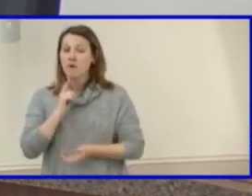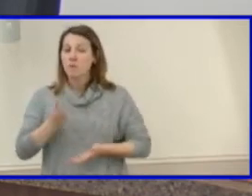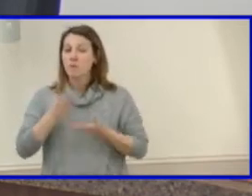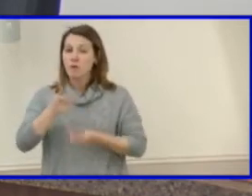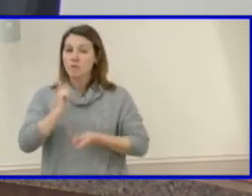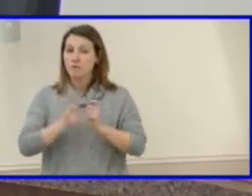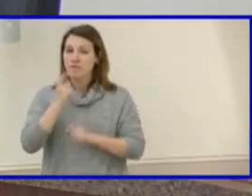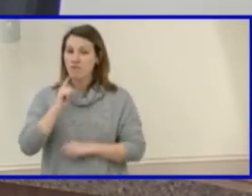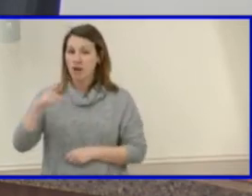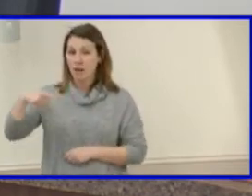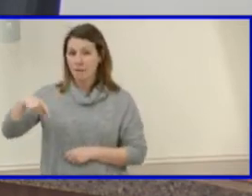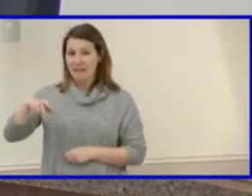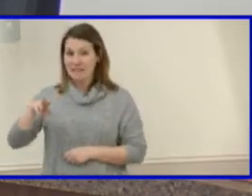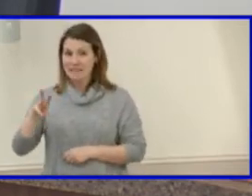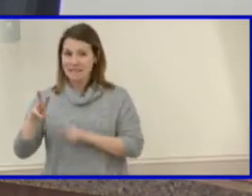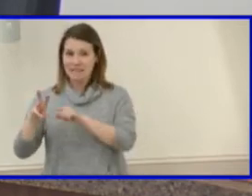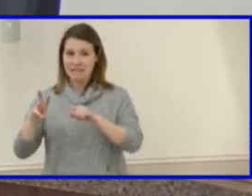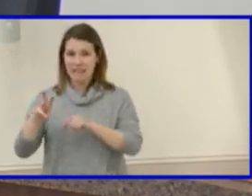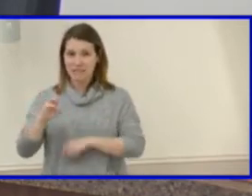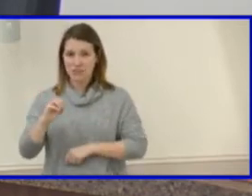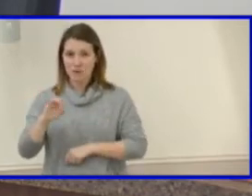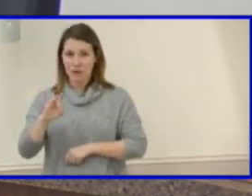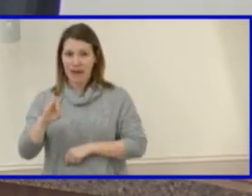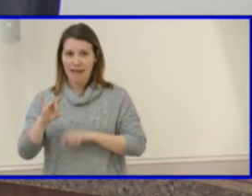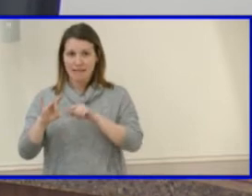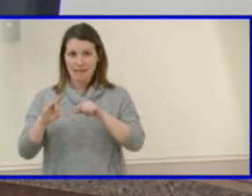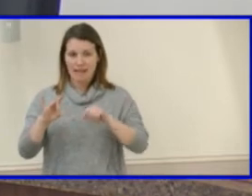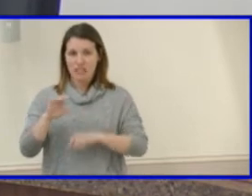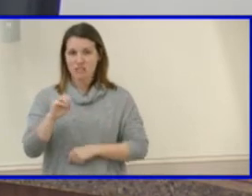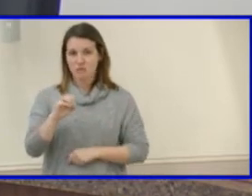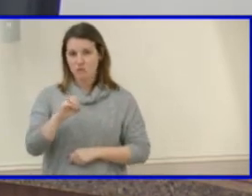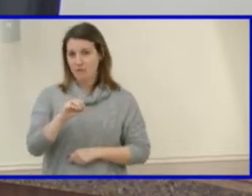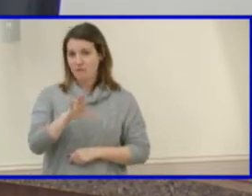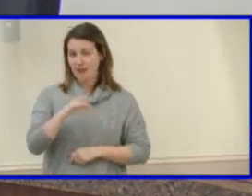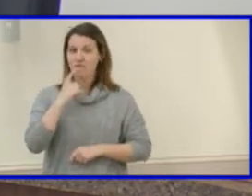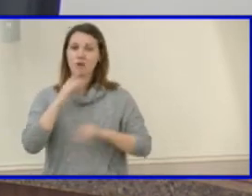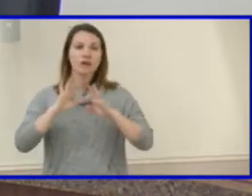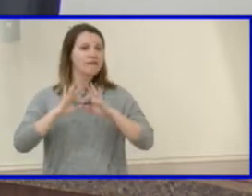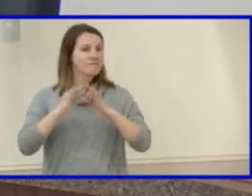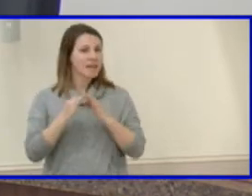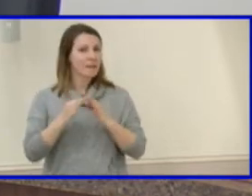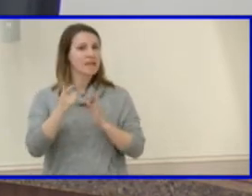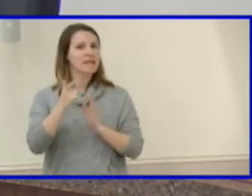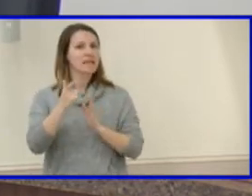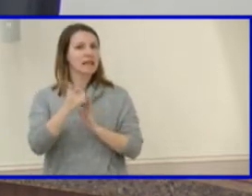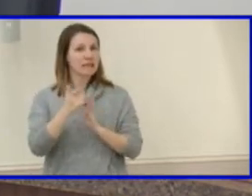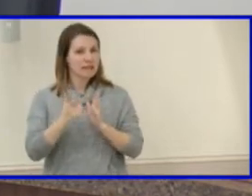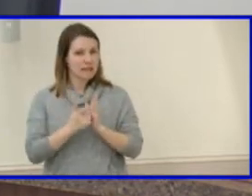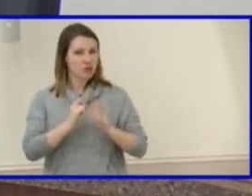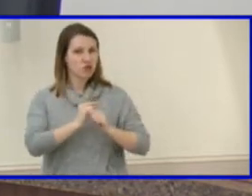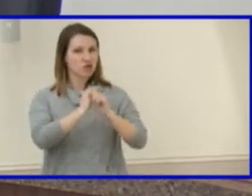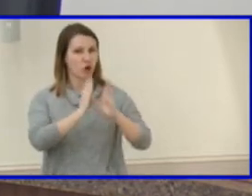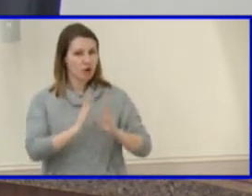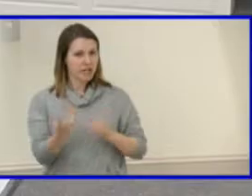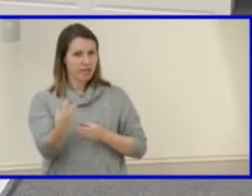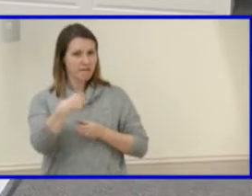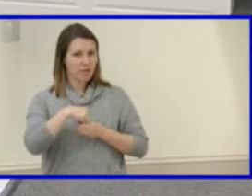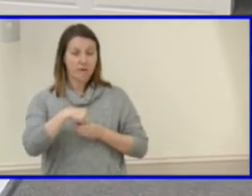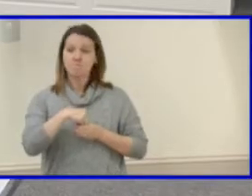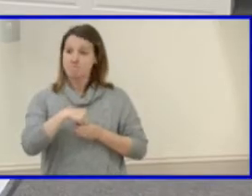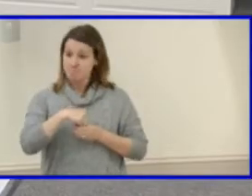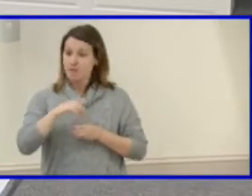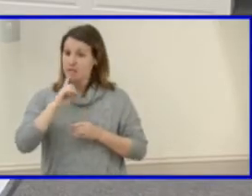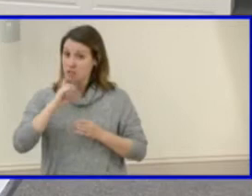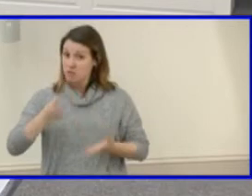P6-08-005 family legal guardian involvement. Is there a motion to